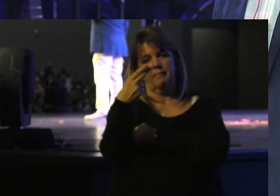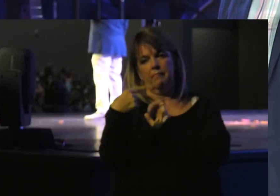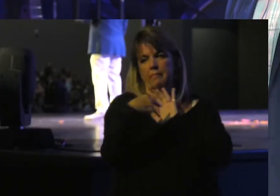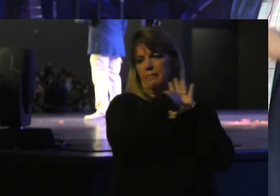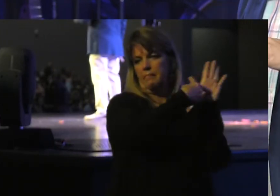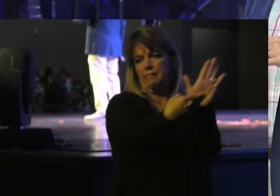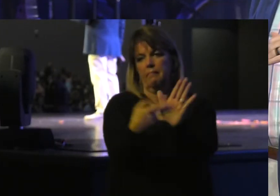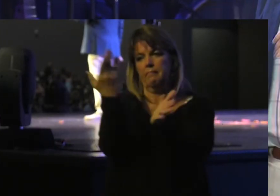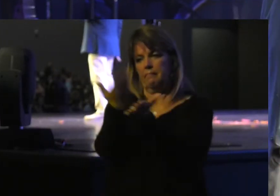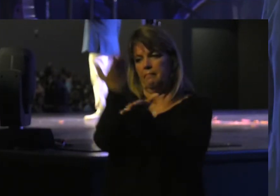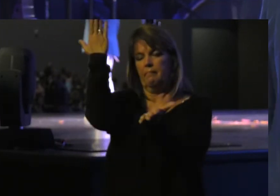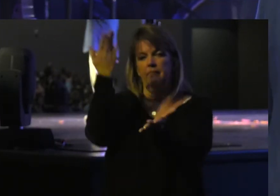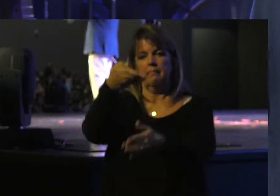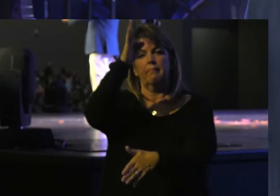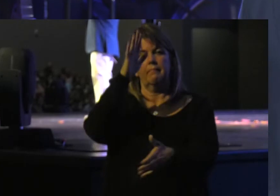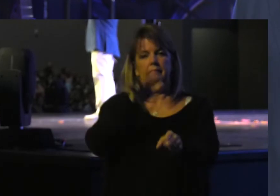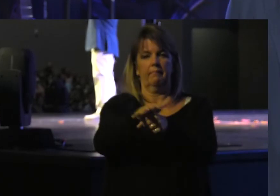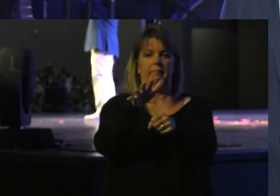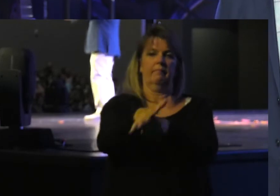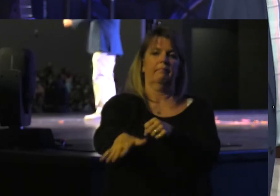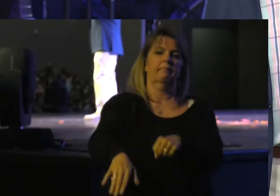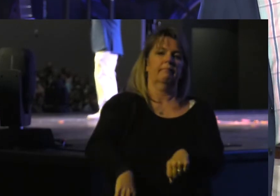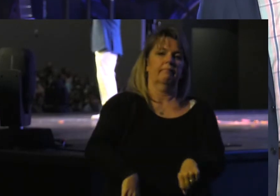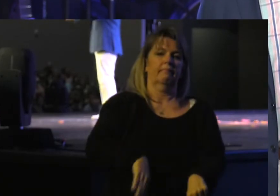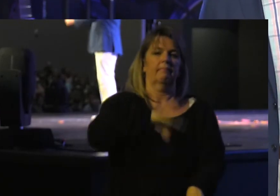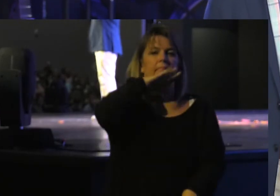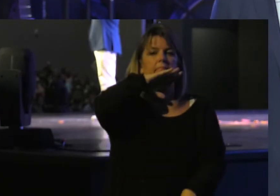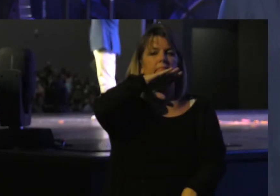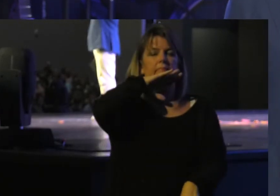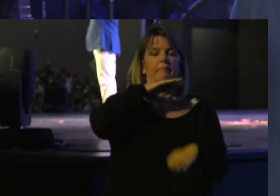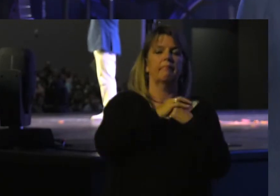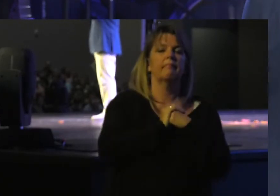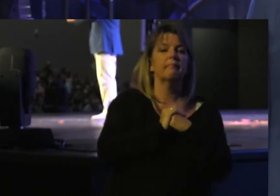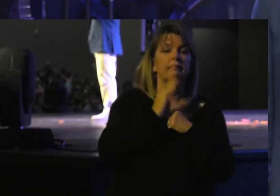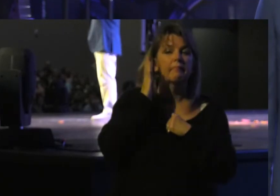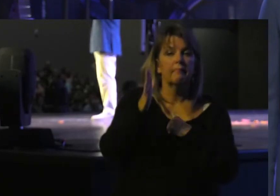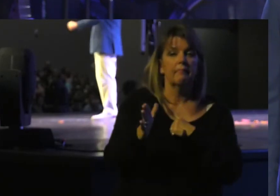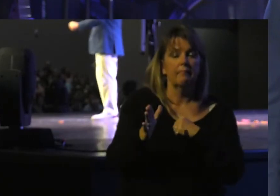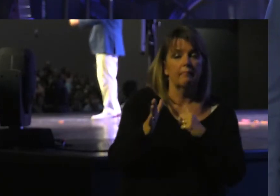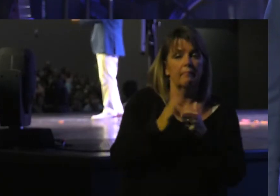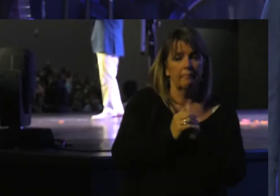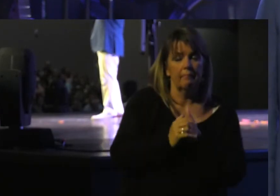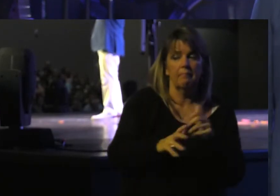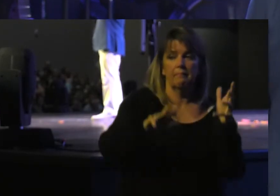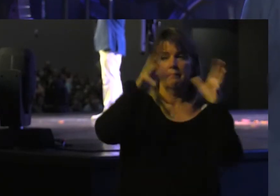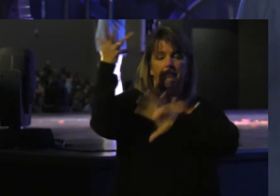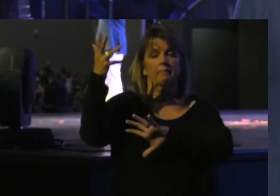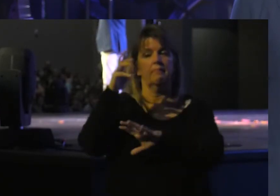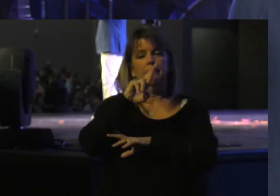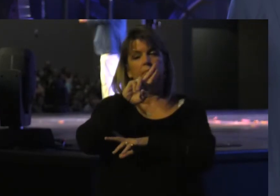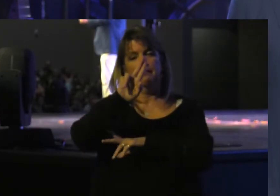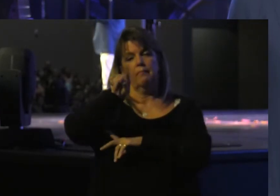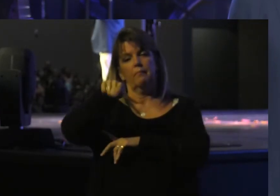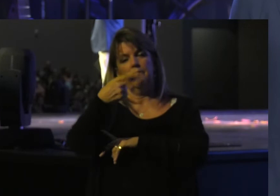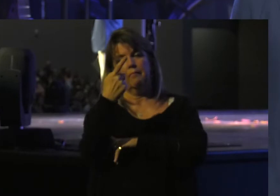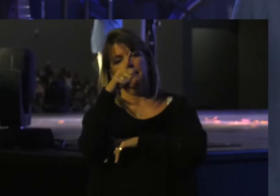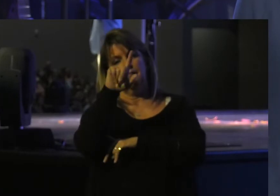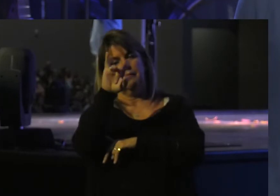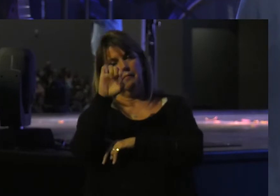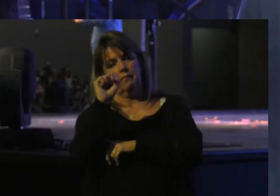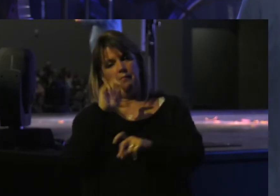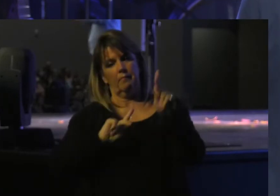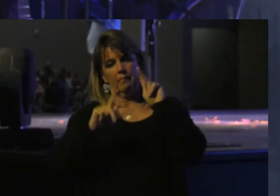God Had had Enough And that He was Going to Break a Ruthless People because Of his Love